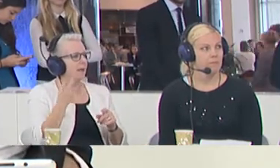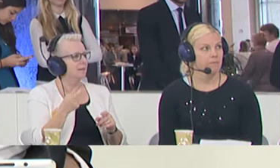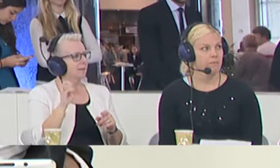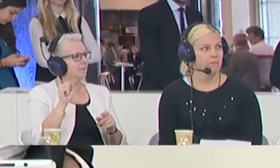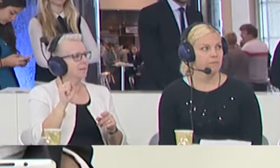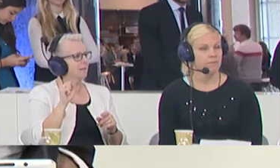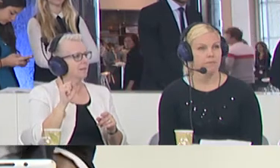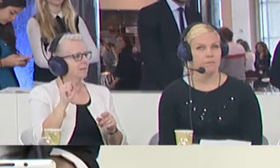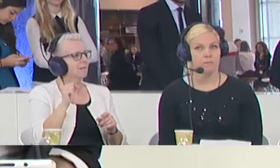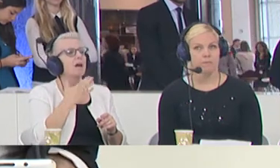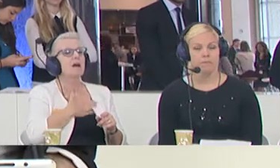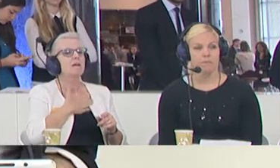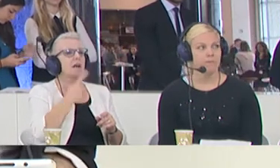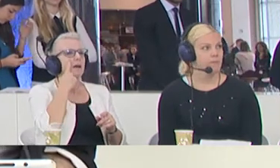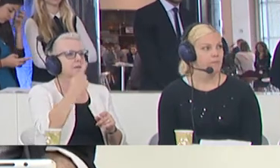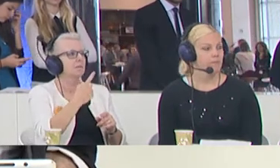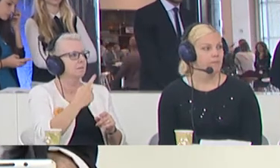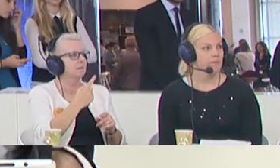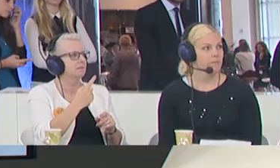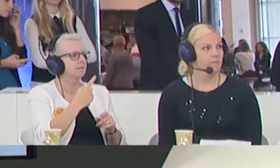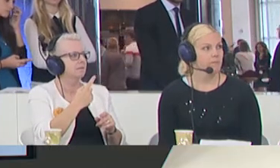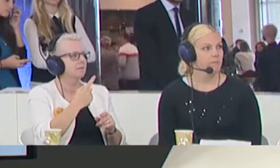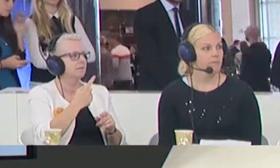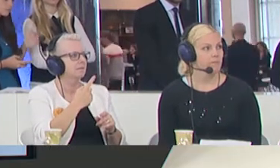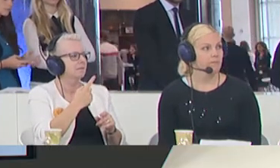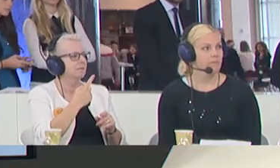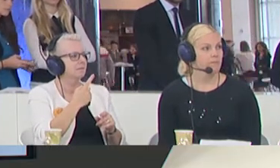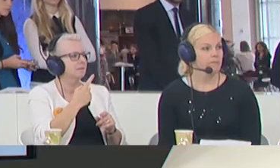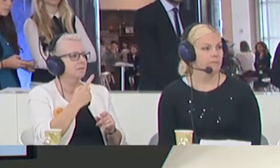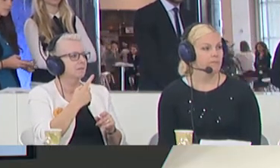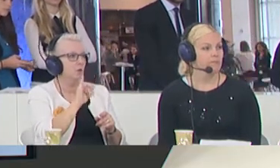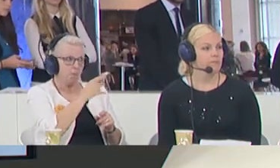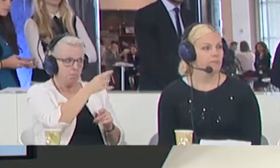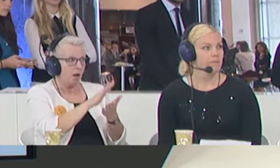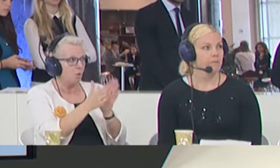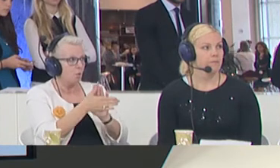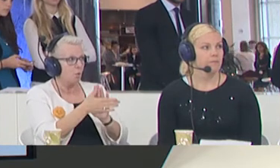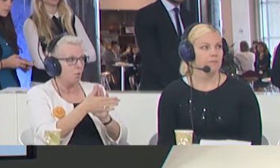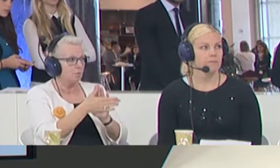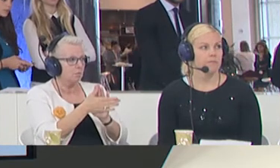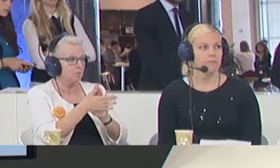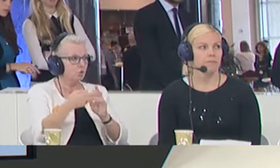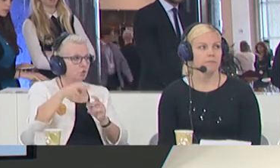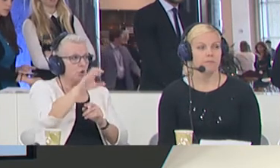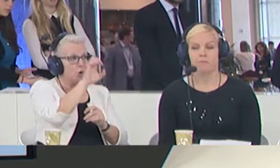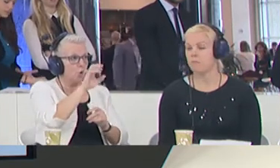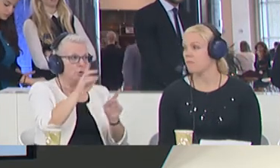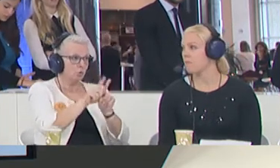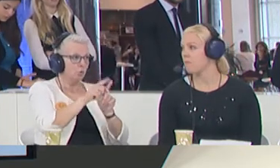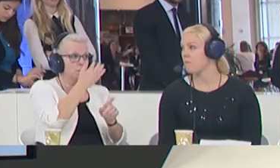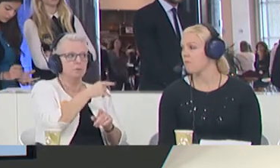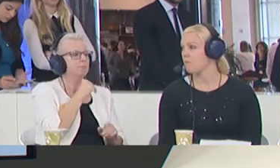Victor Orban would love to see fortress Europe. Would you agree with them? Not at all. mean,